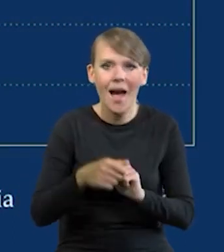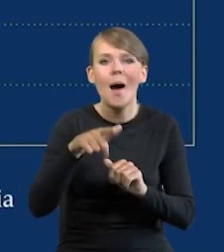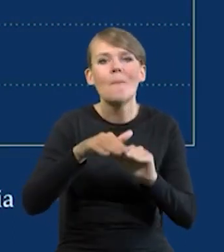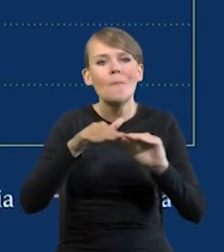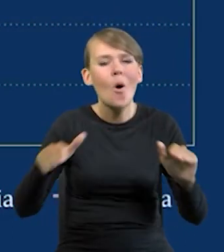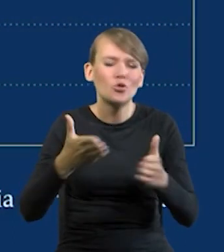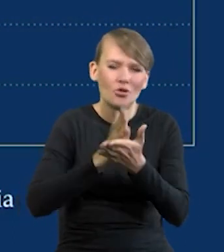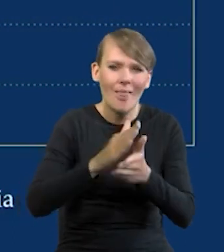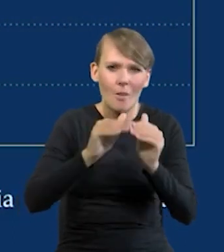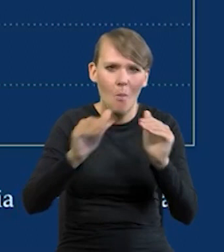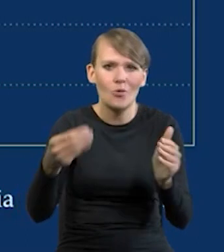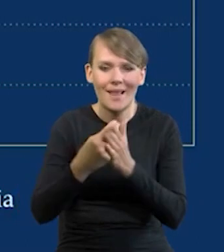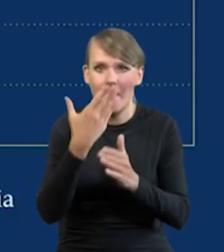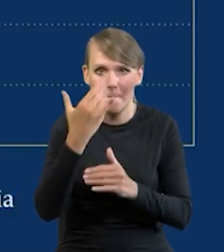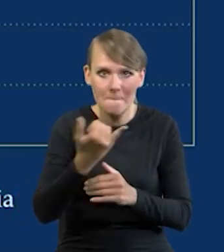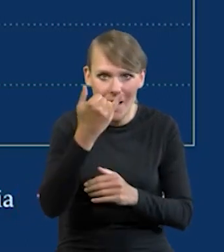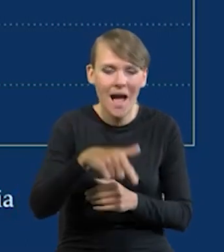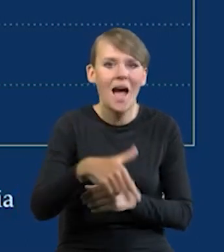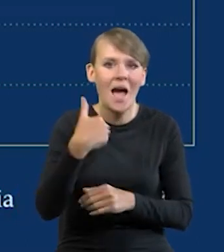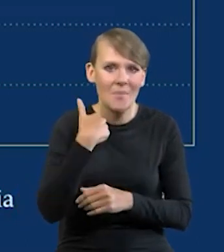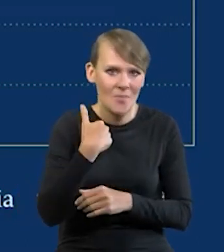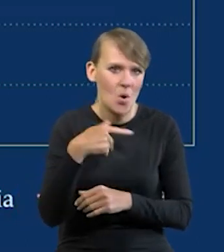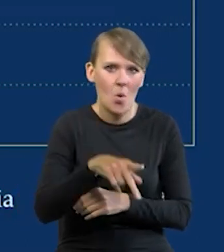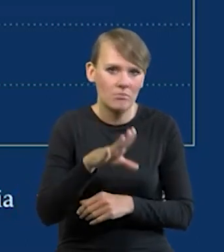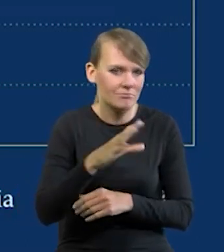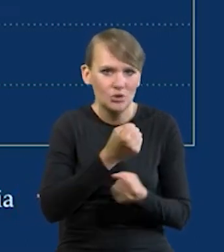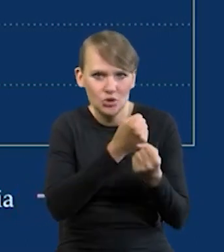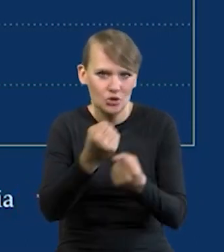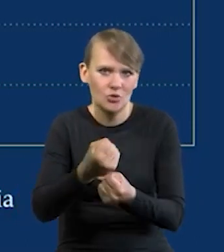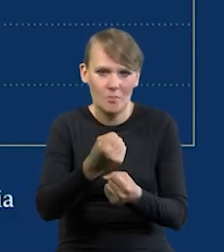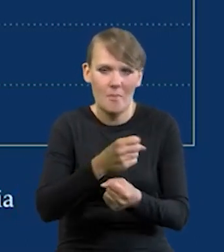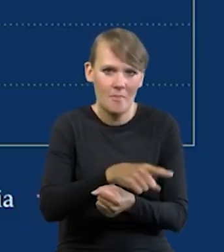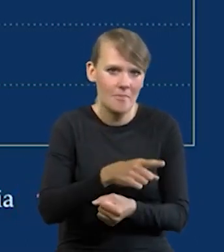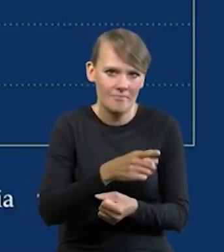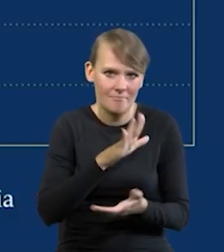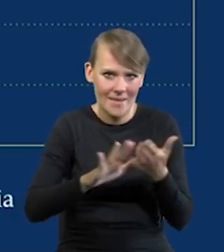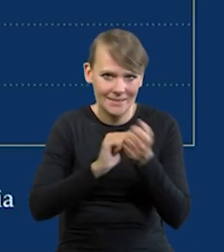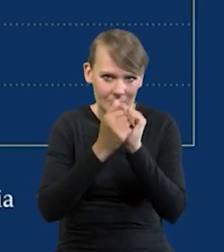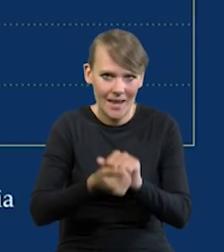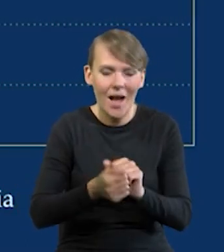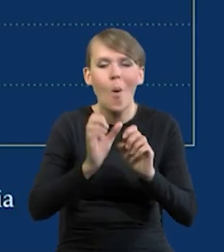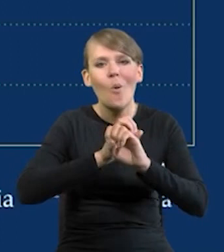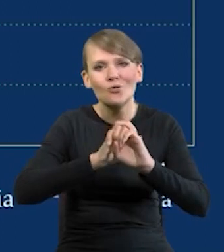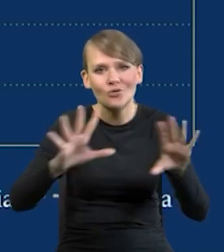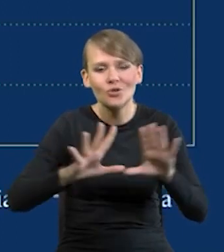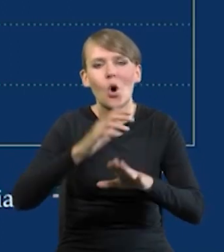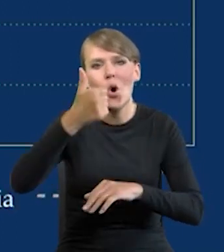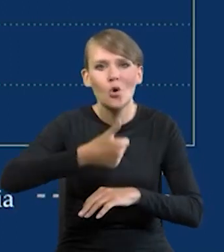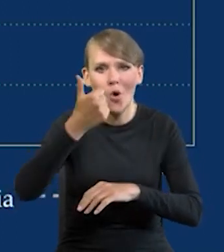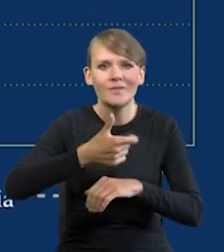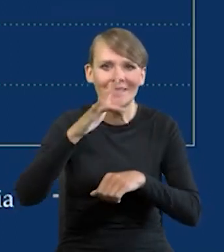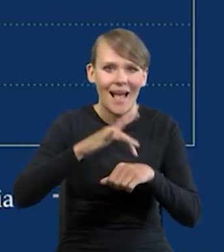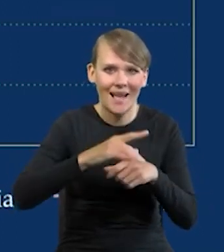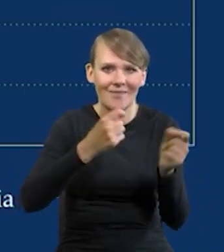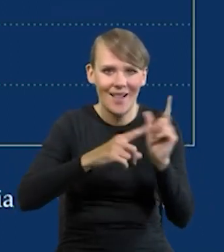economists. According to Statistics Poland, the country's CPI inflation was 8.2% in September, reducing from 10